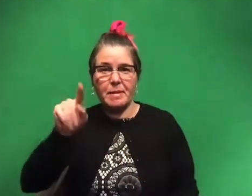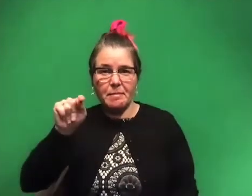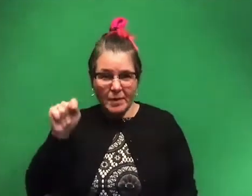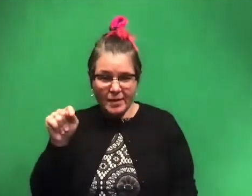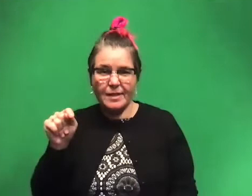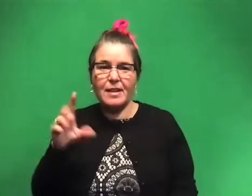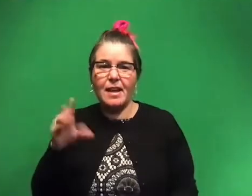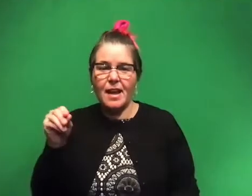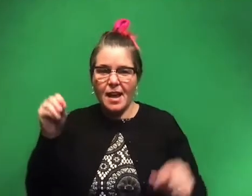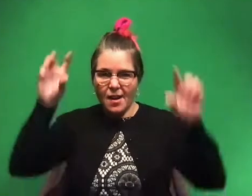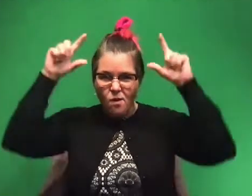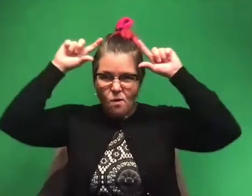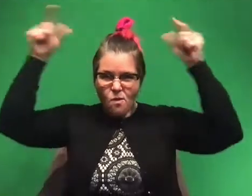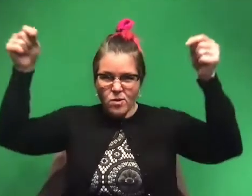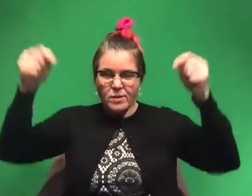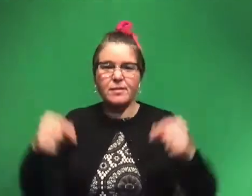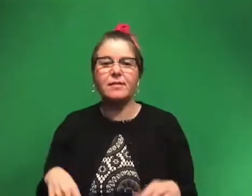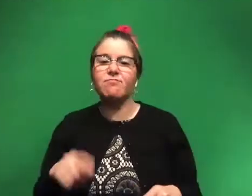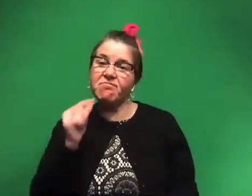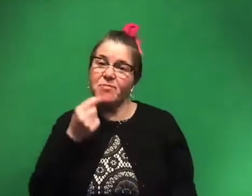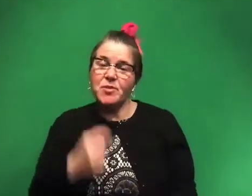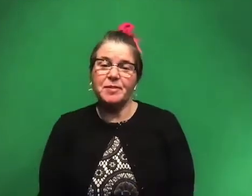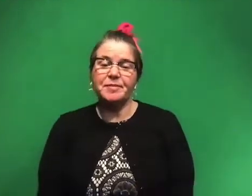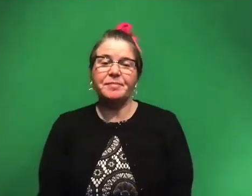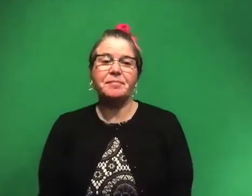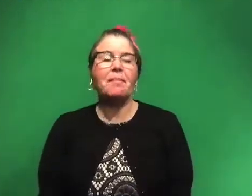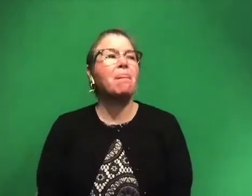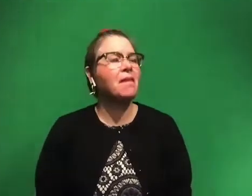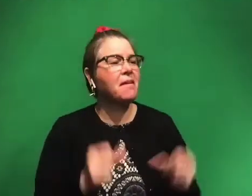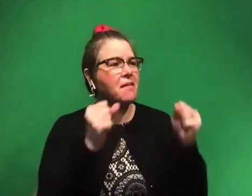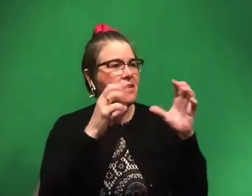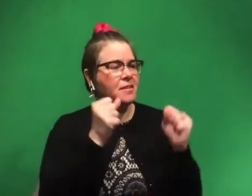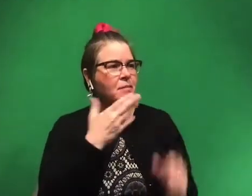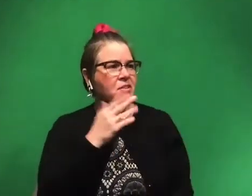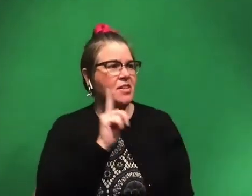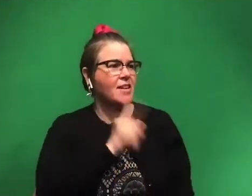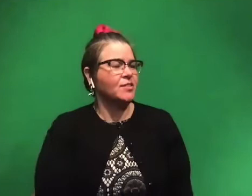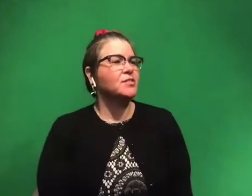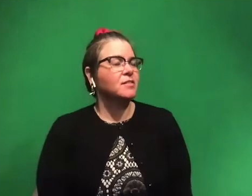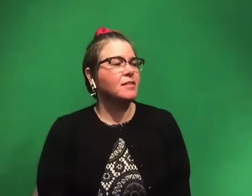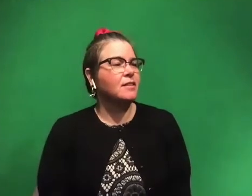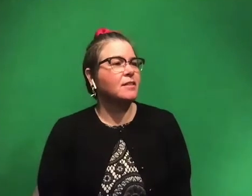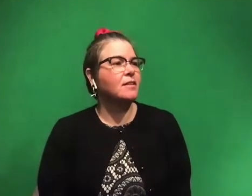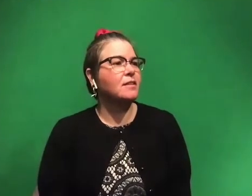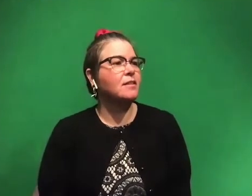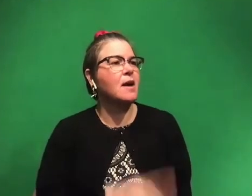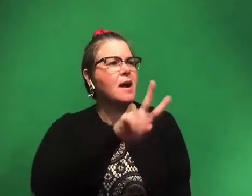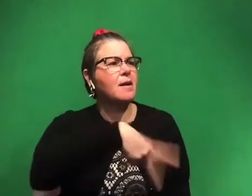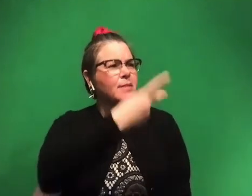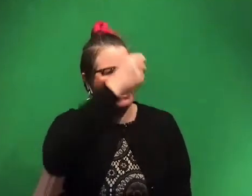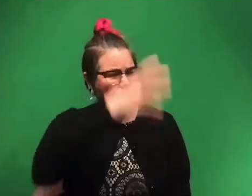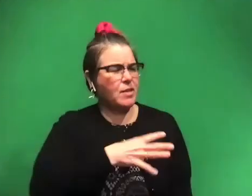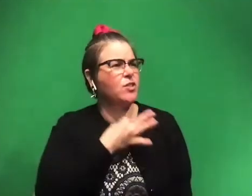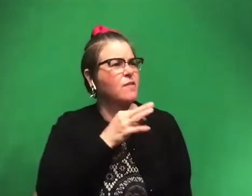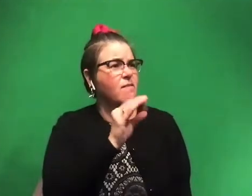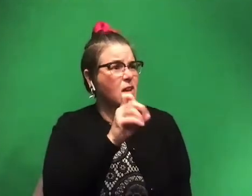got horns and they're really cool looking. Awesome. Good answer. Um, upside down, man would like to know, do fossils